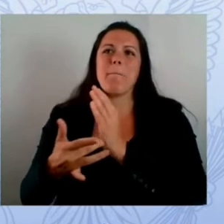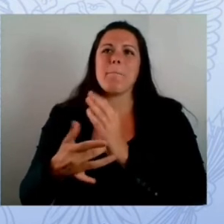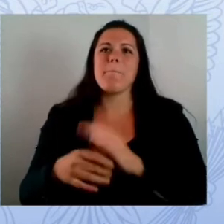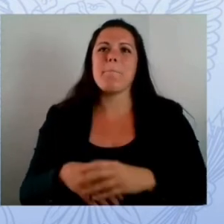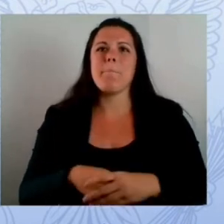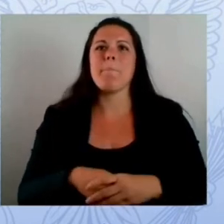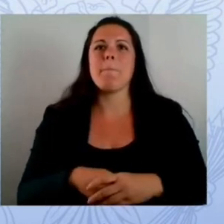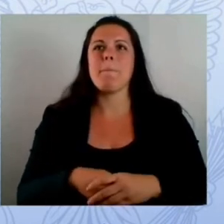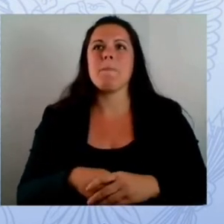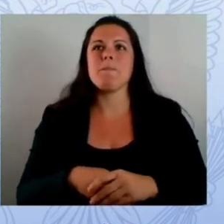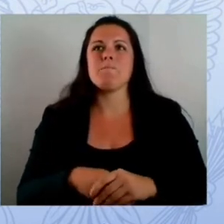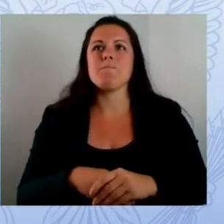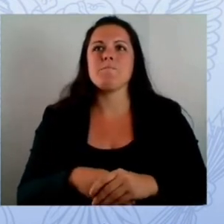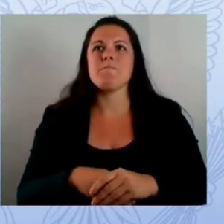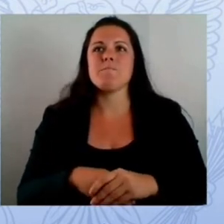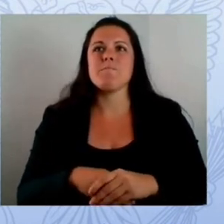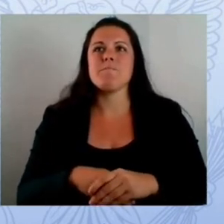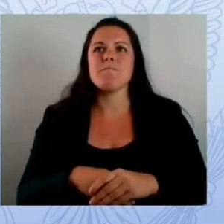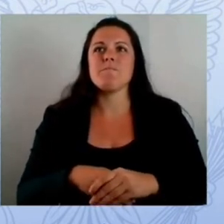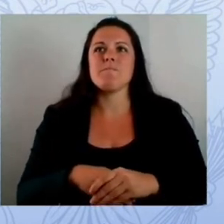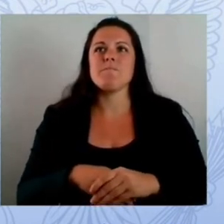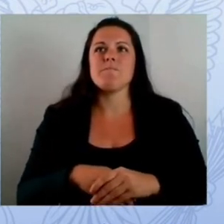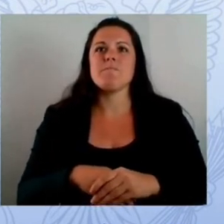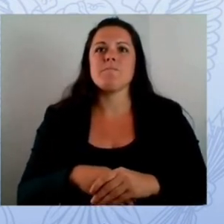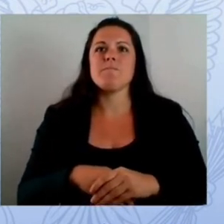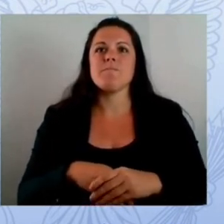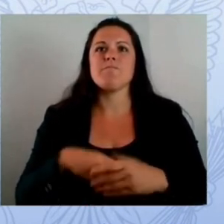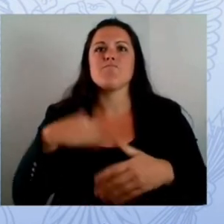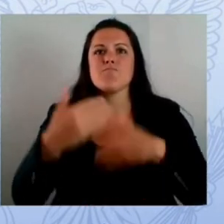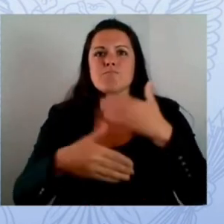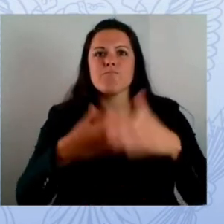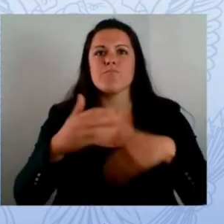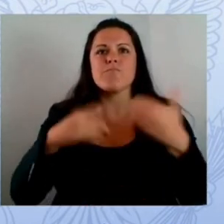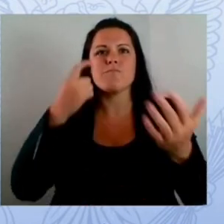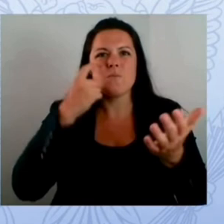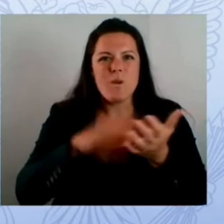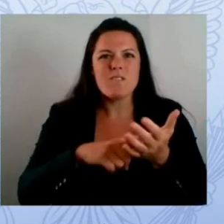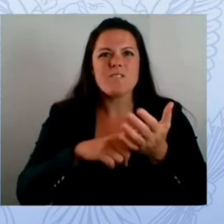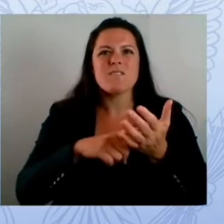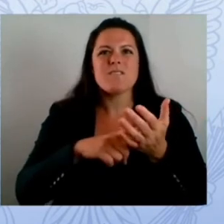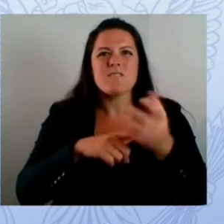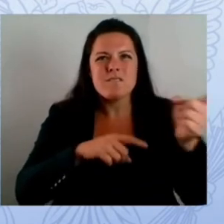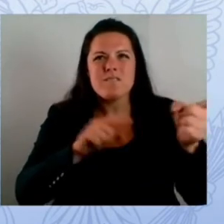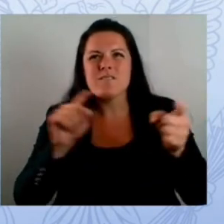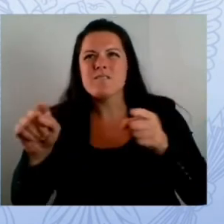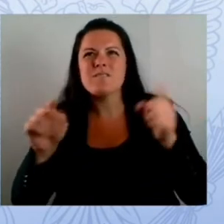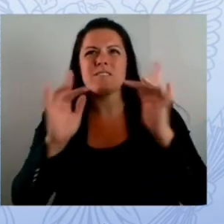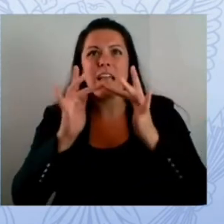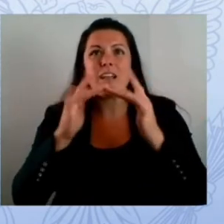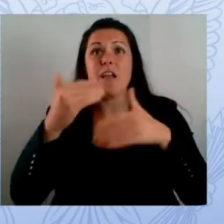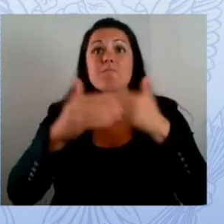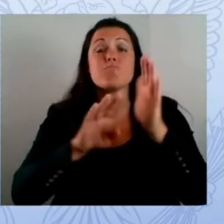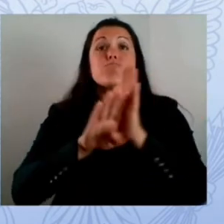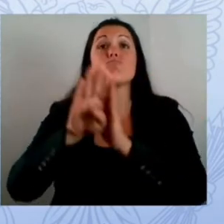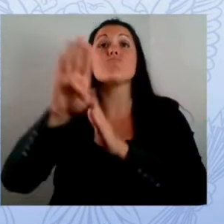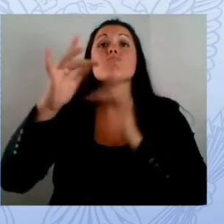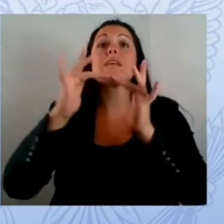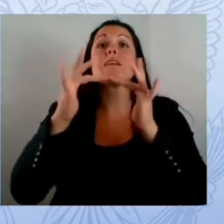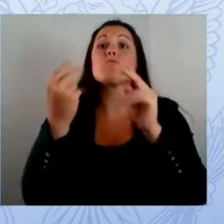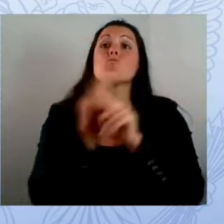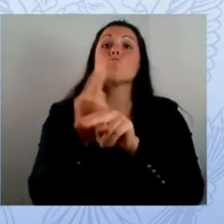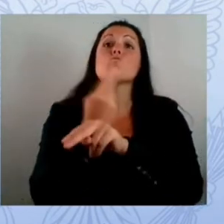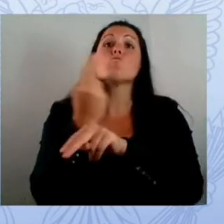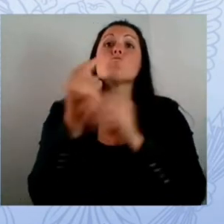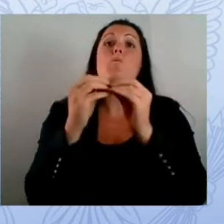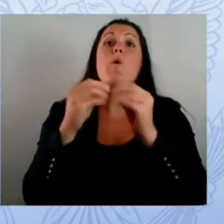today we have a security divide coming from that intermediate unit perspective where i serve 25 school districts ranging from